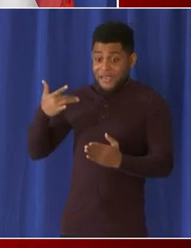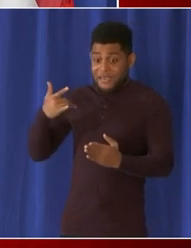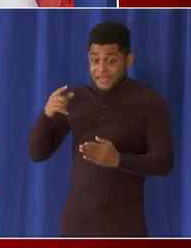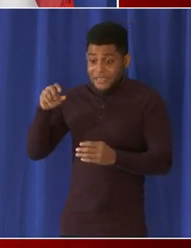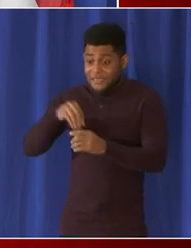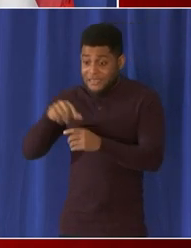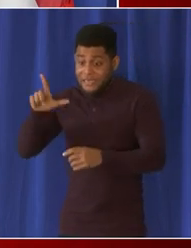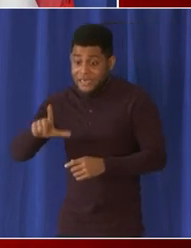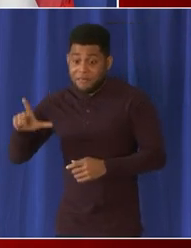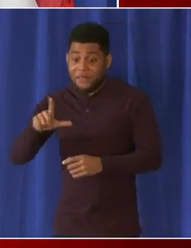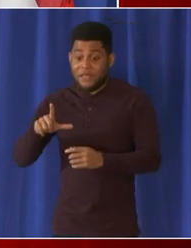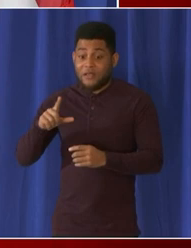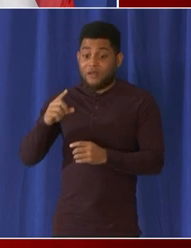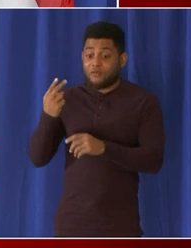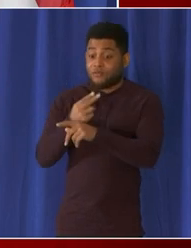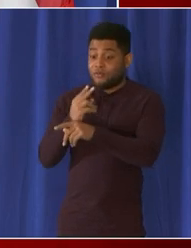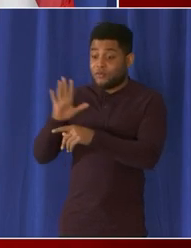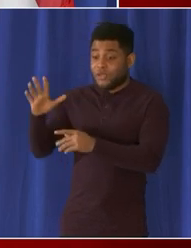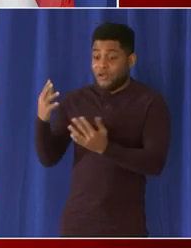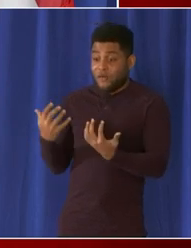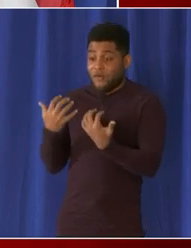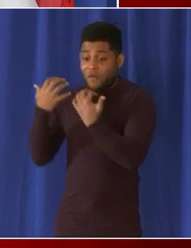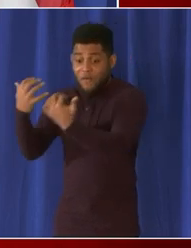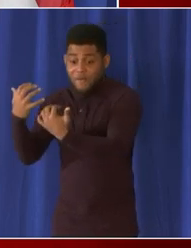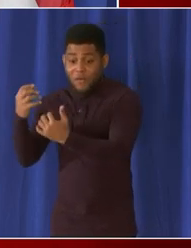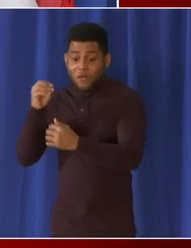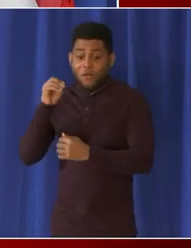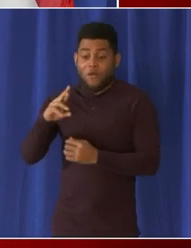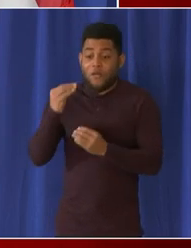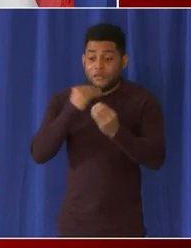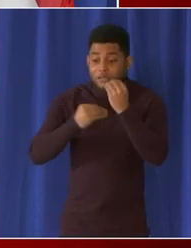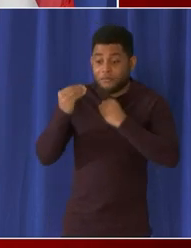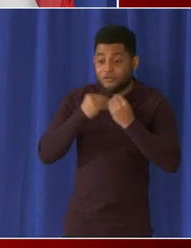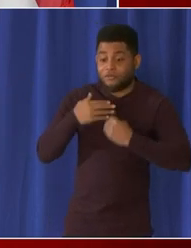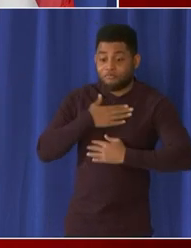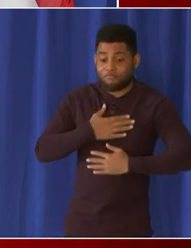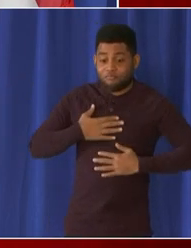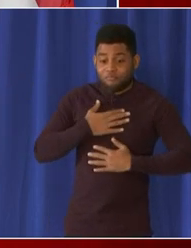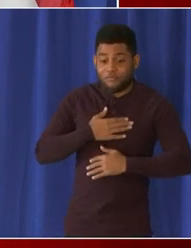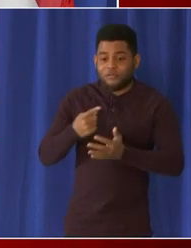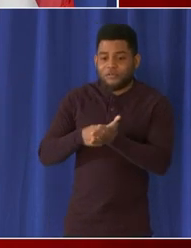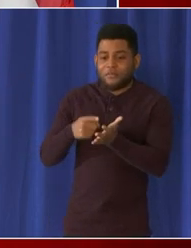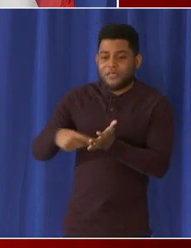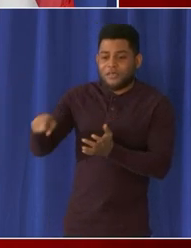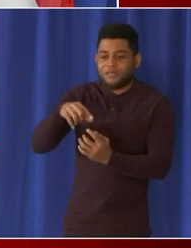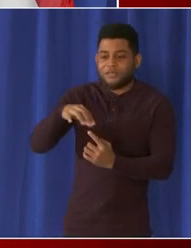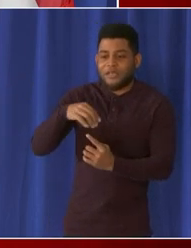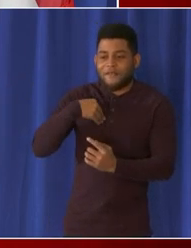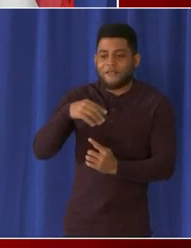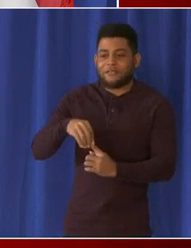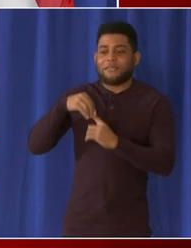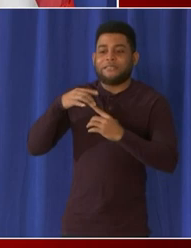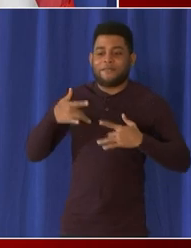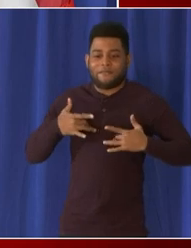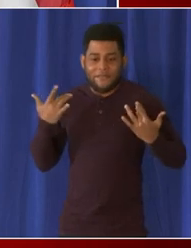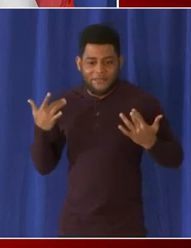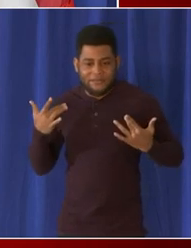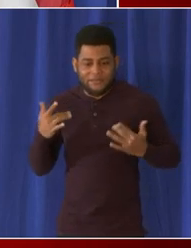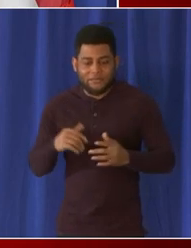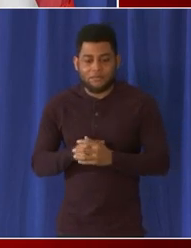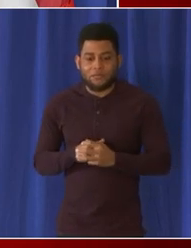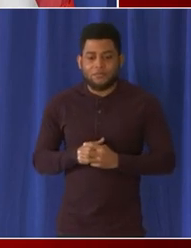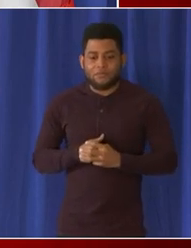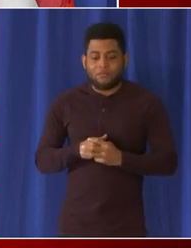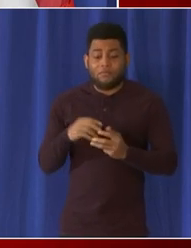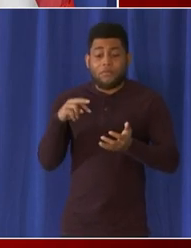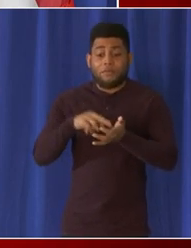or um some types of reception some of the libraries have those types of rooms that are available for rent and they would